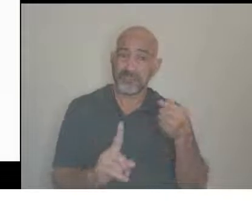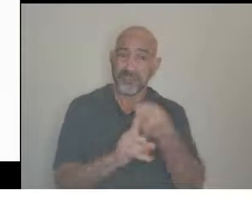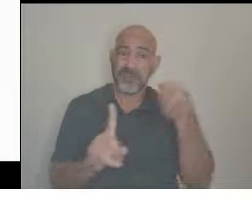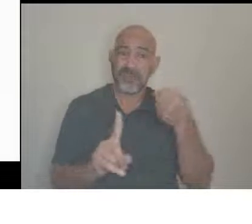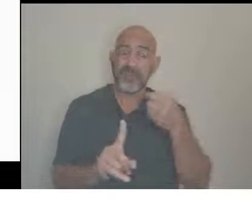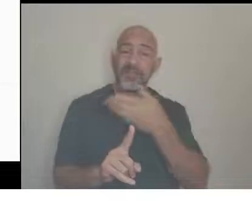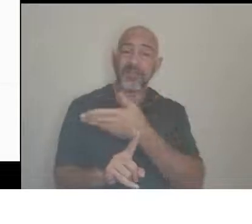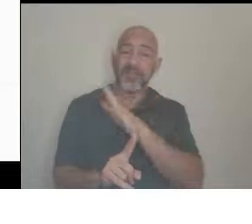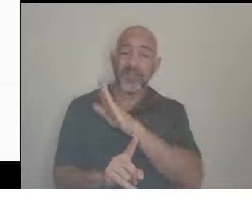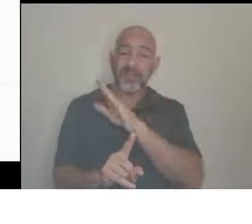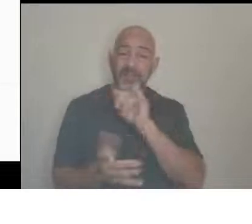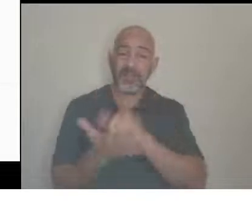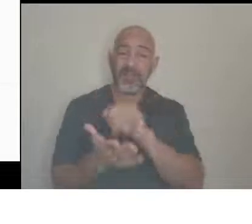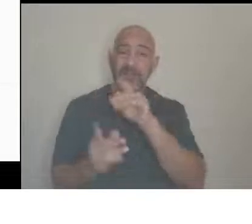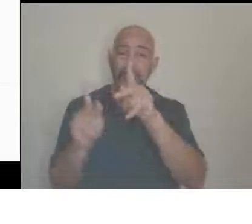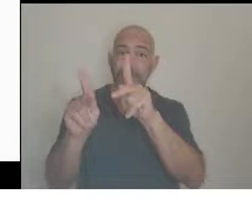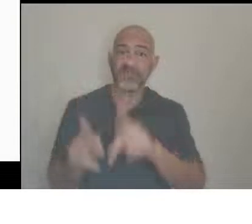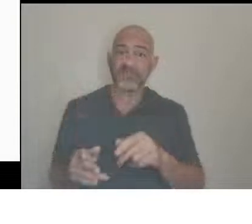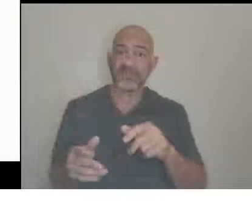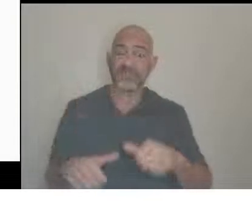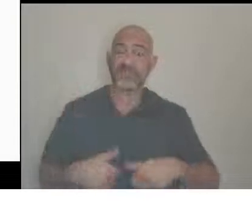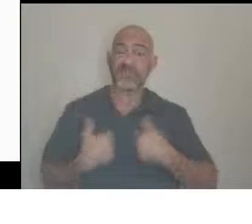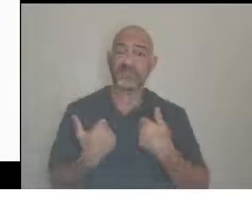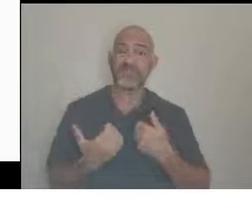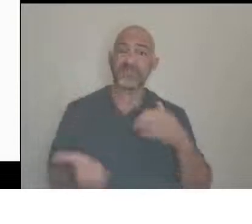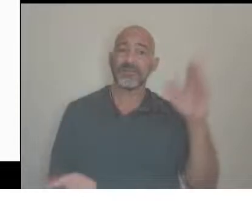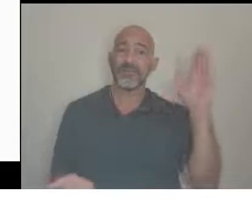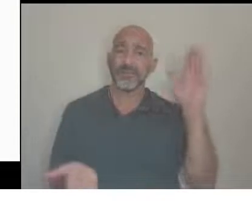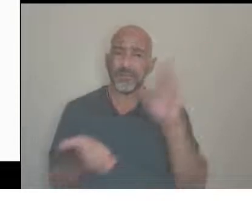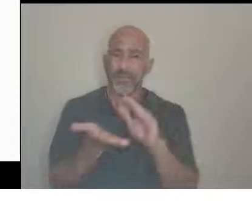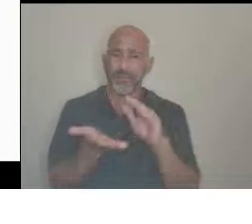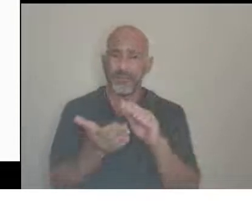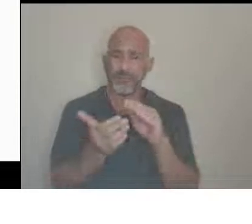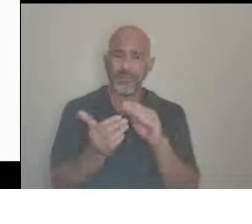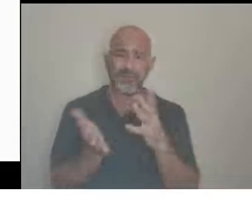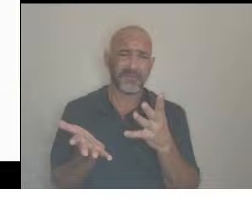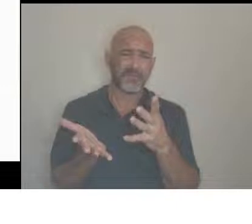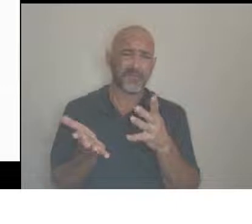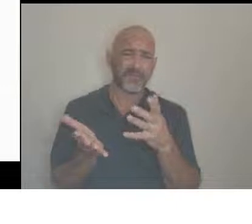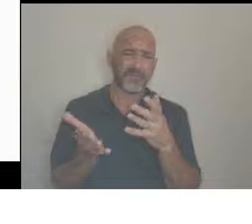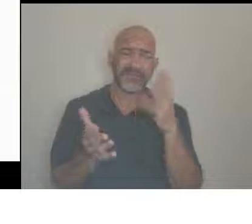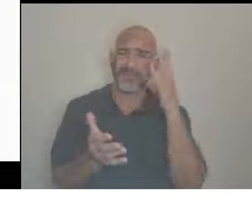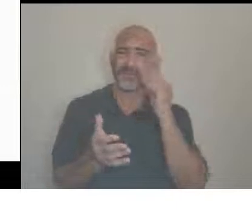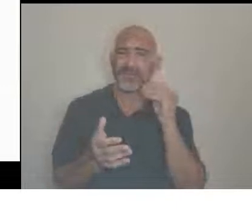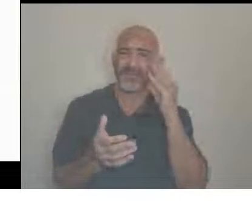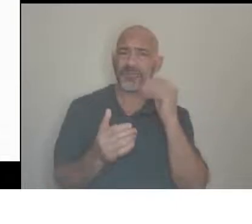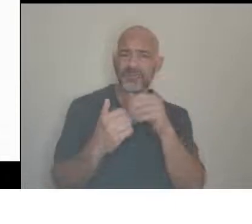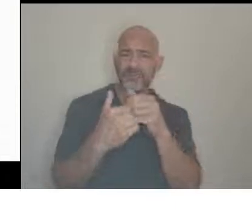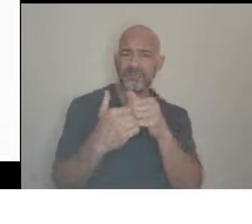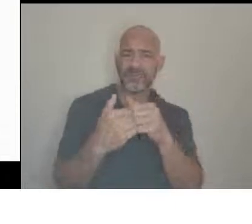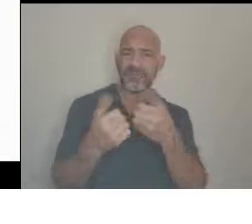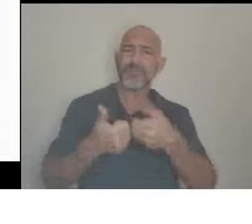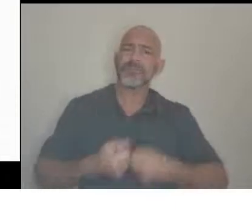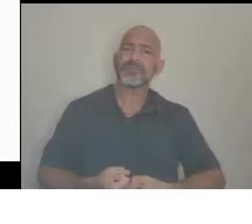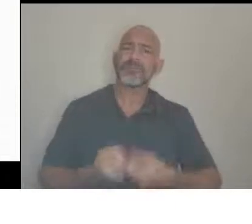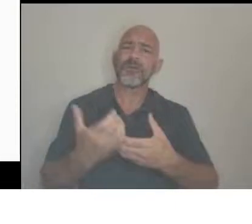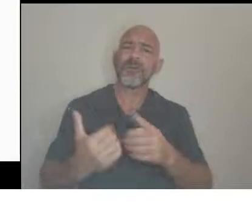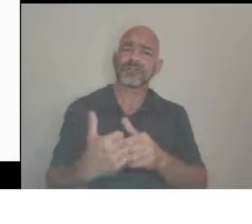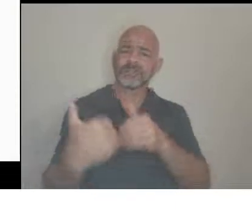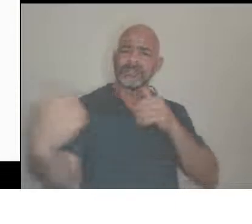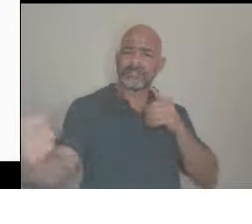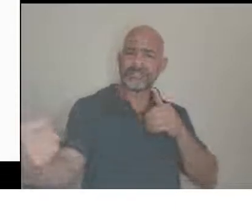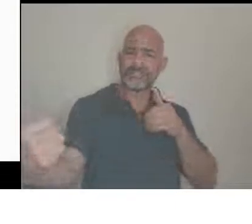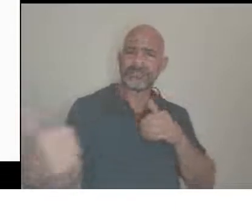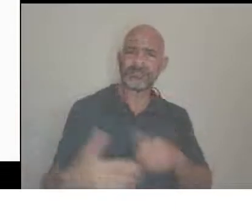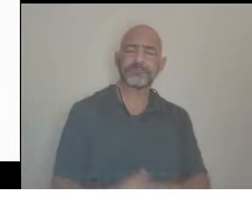diminishing what they went through. And again, putting that distance there. Since I know we're running